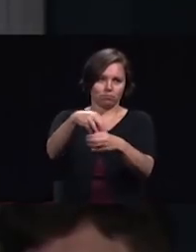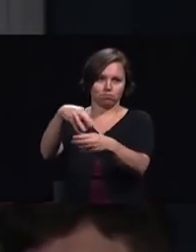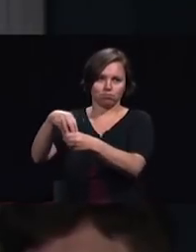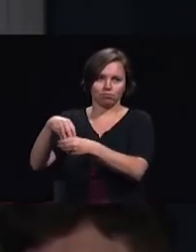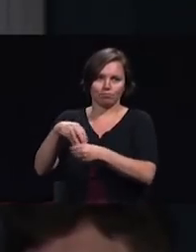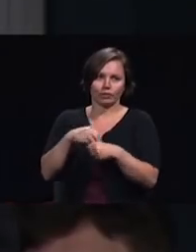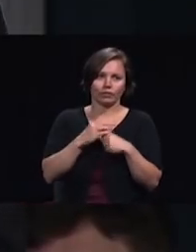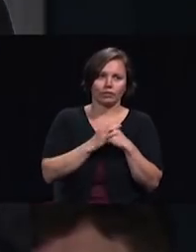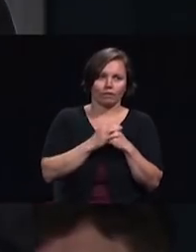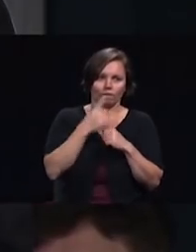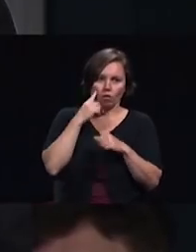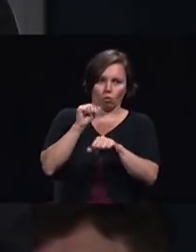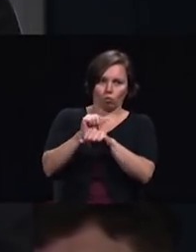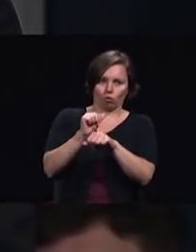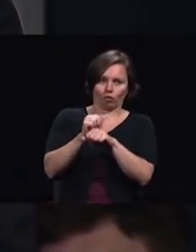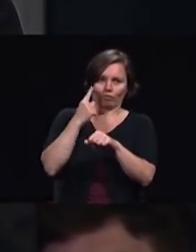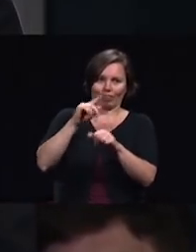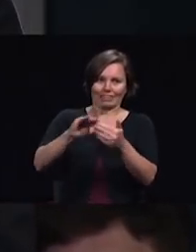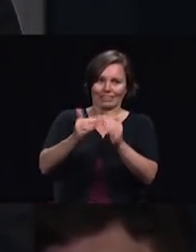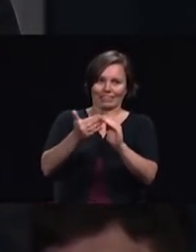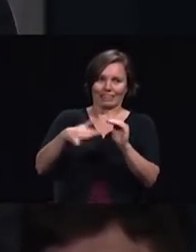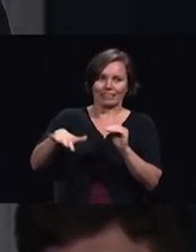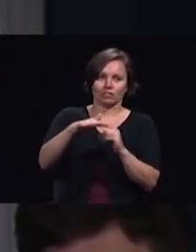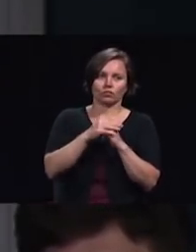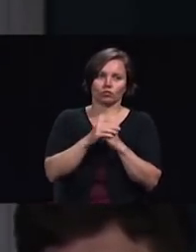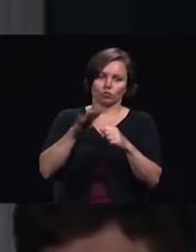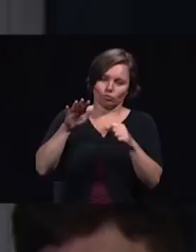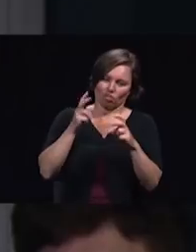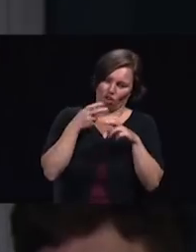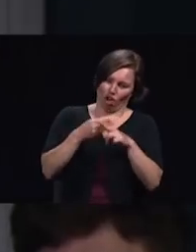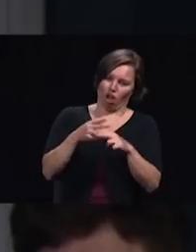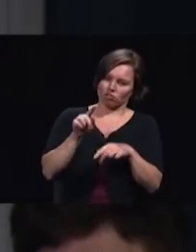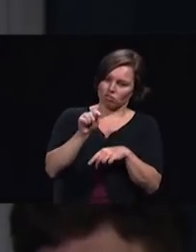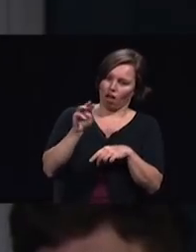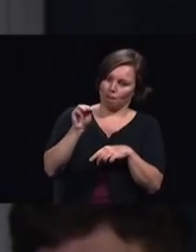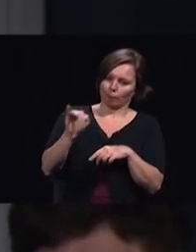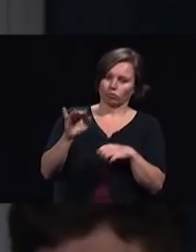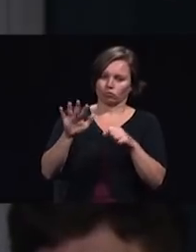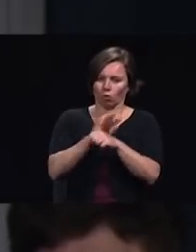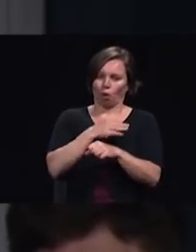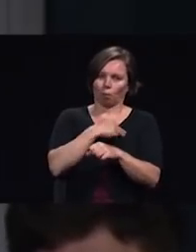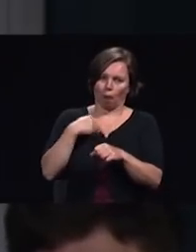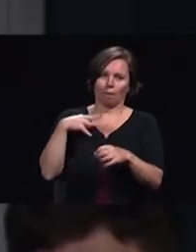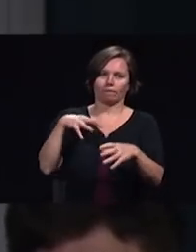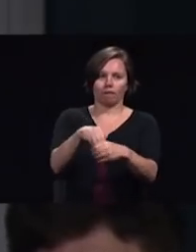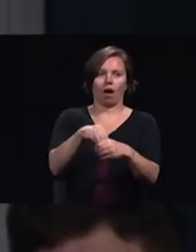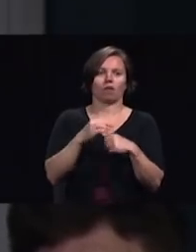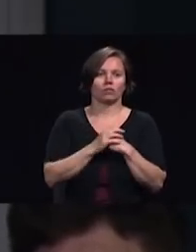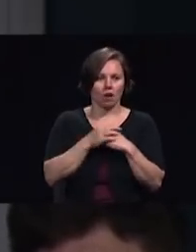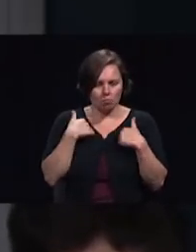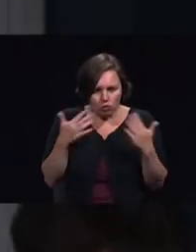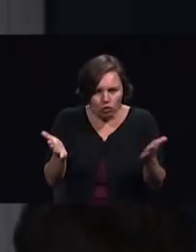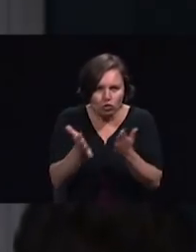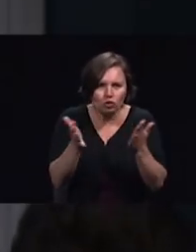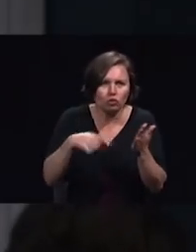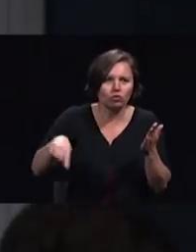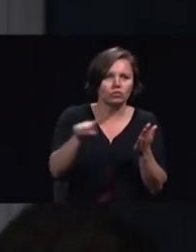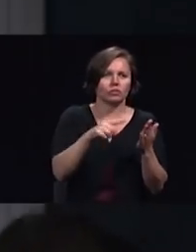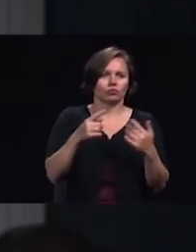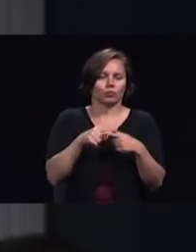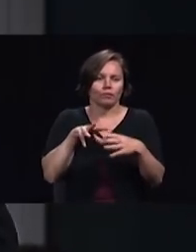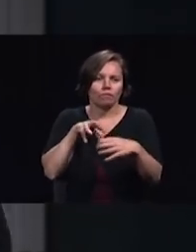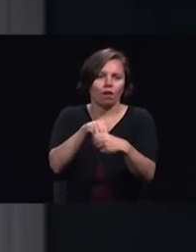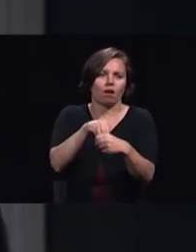admission to the cities for total member involvement so I appeal to the young people to engage in the ways that we have